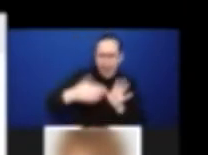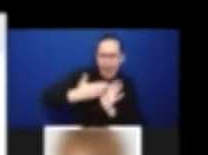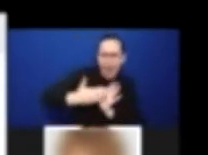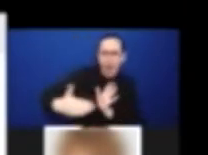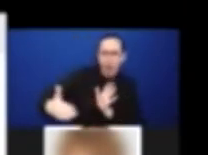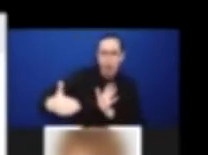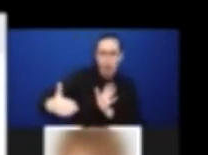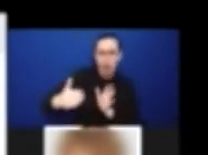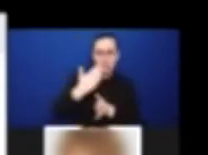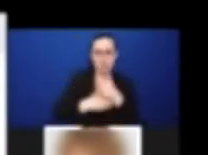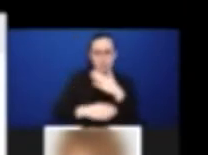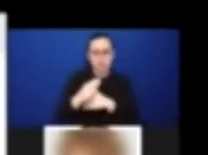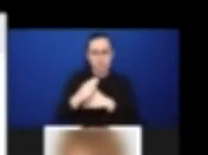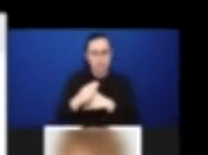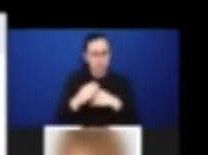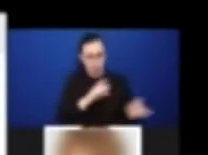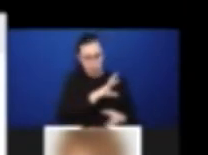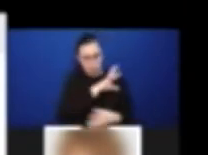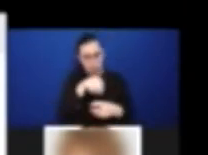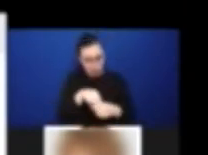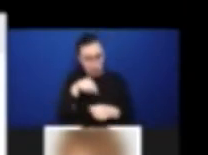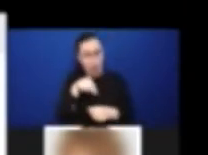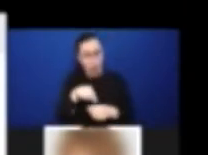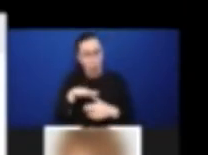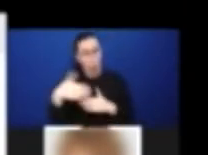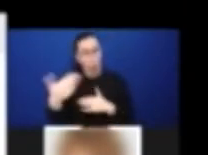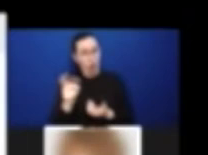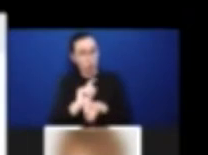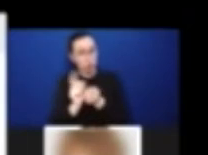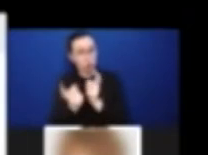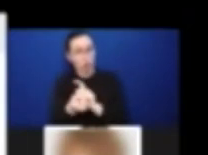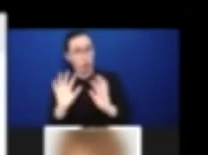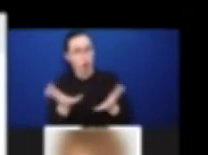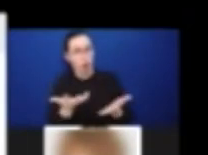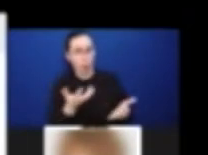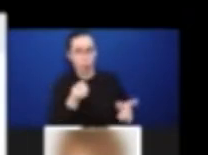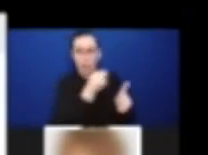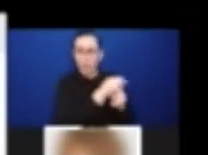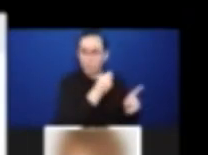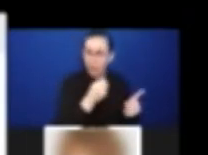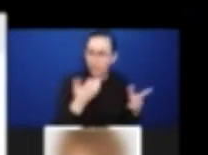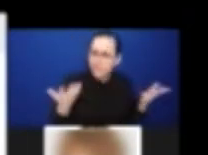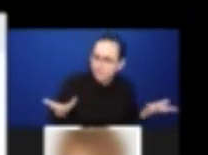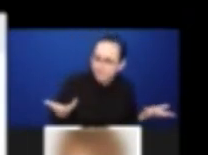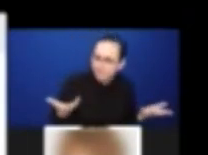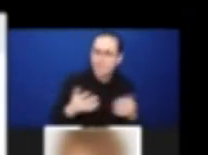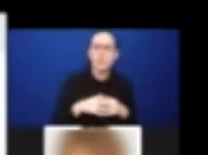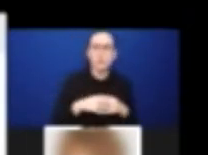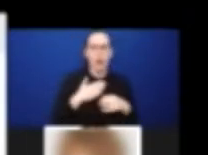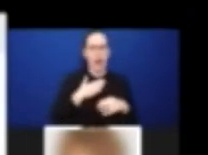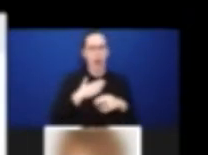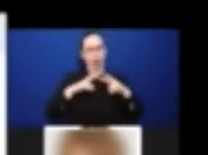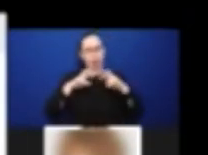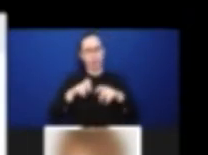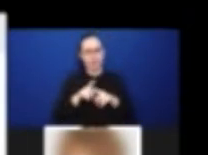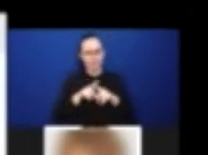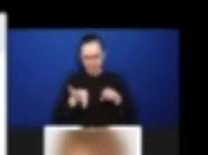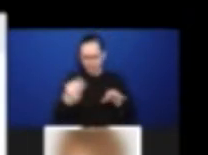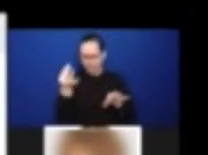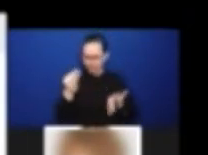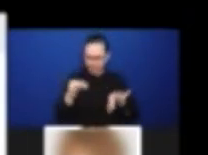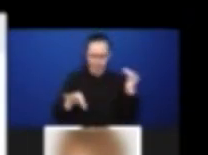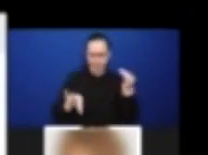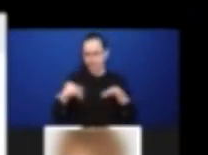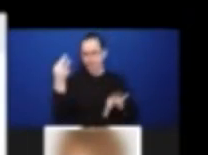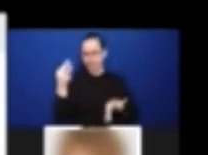some of the things that we found, and I want to pick up on Rachel's final note and,